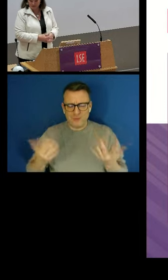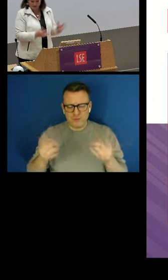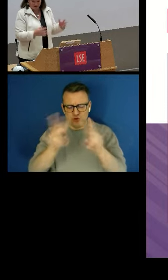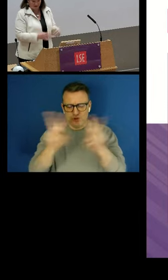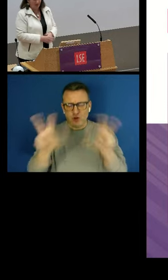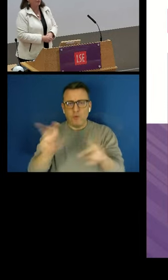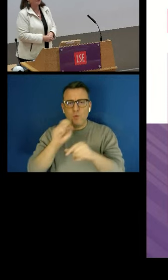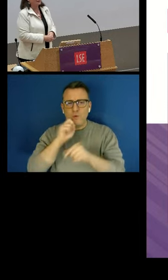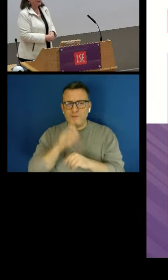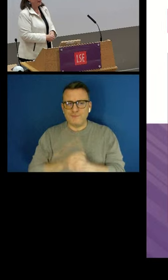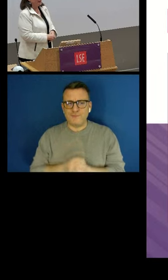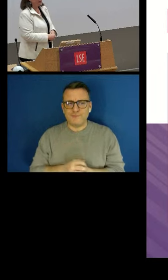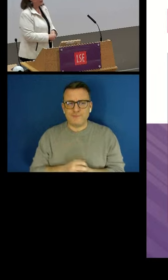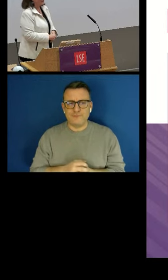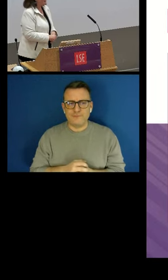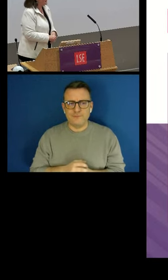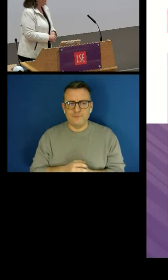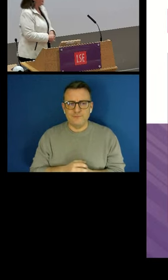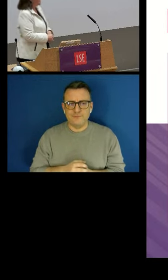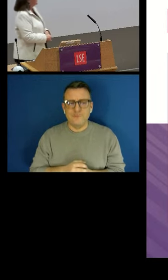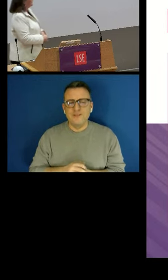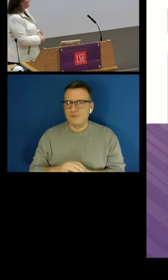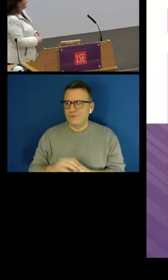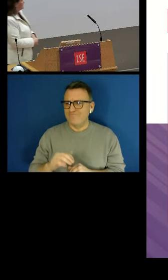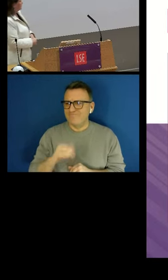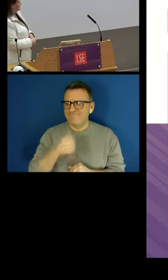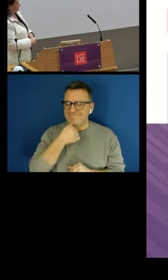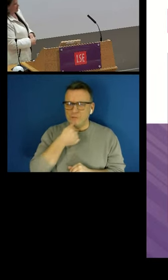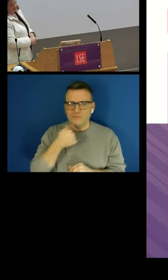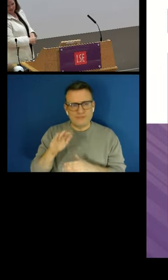start with our little introductory video